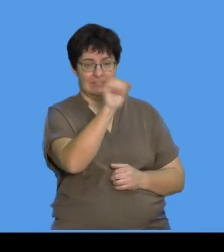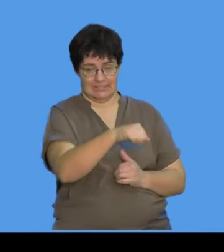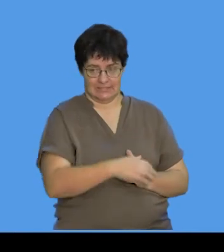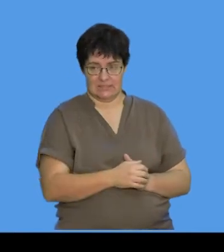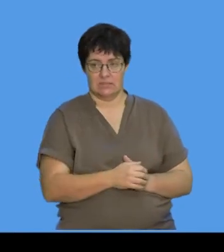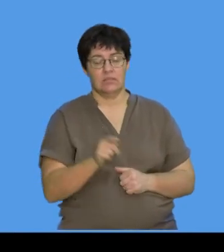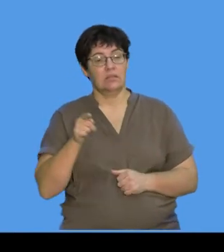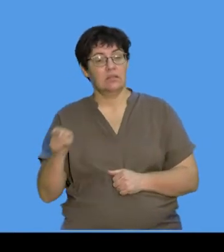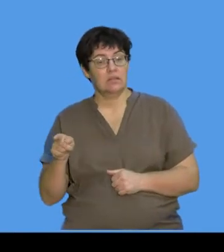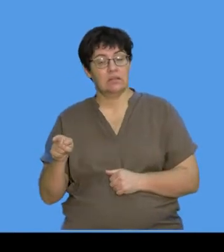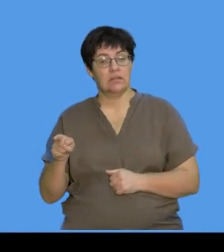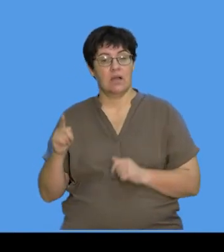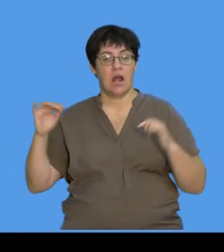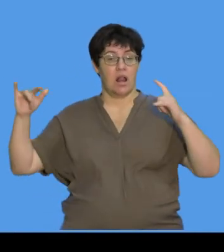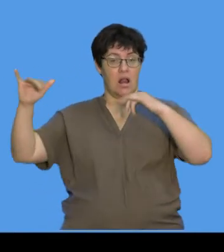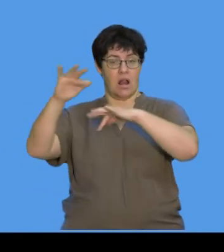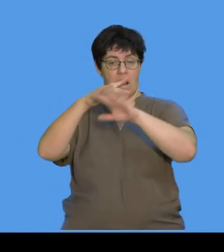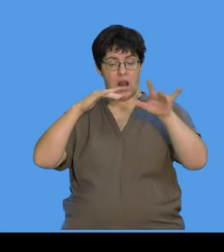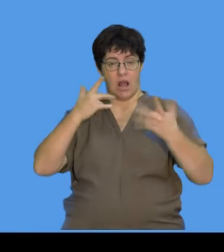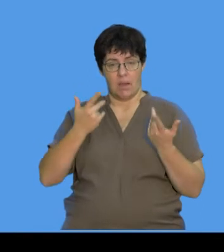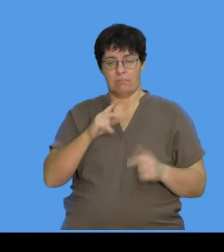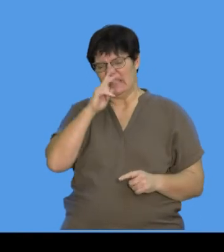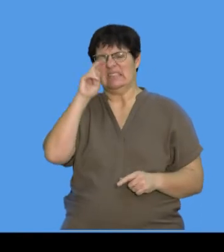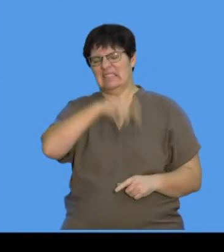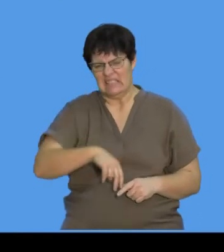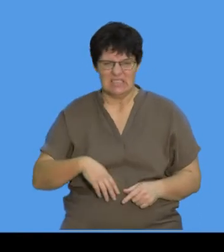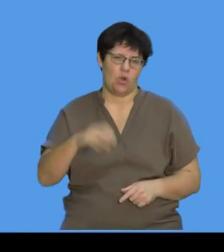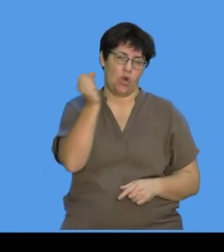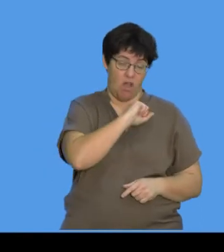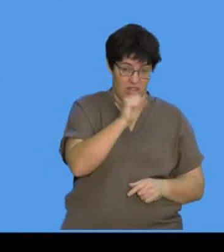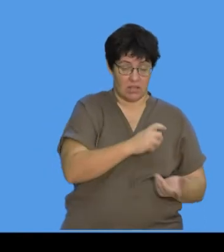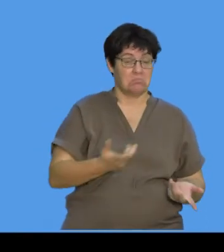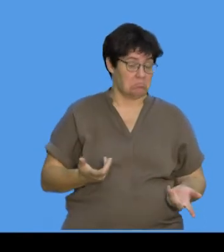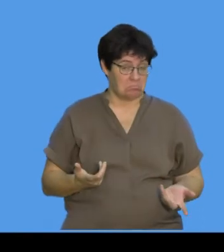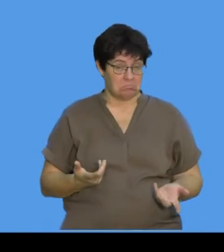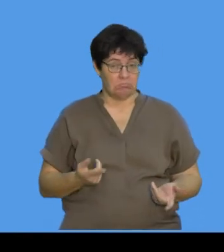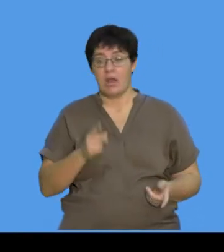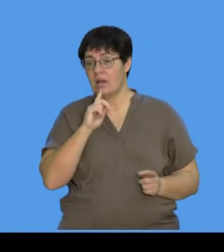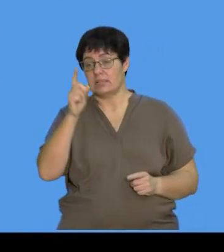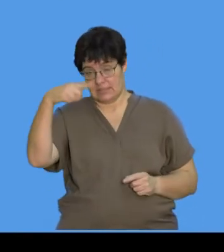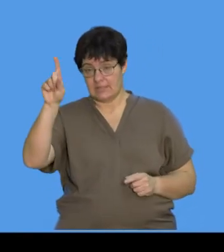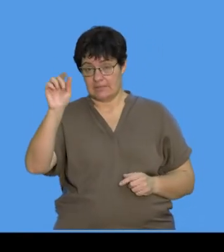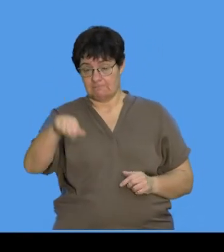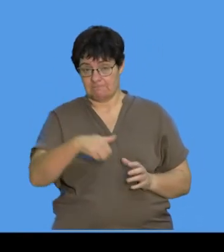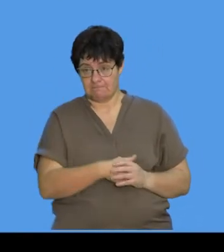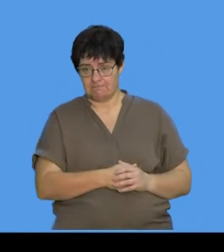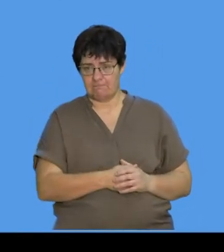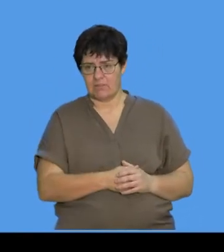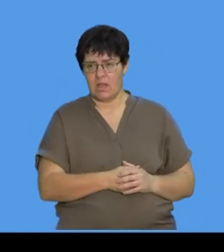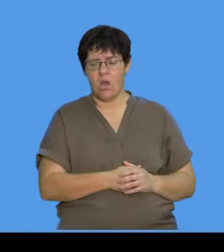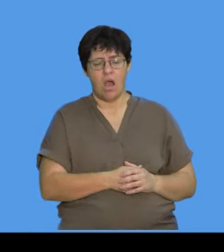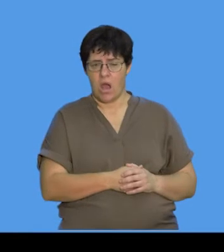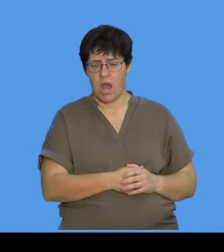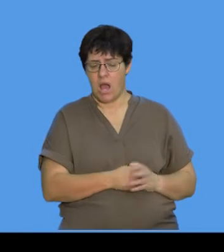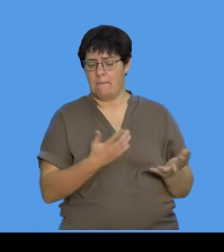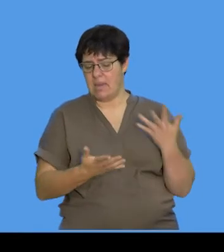it is, and airborne droplets by sneezing or coughing, right, and the answer is yes, but we're just going